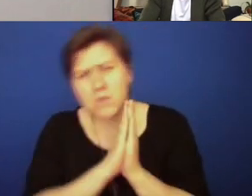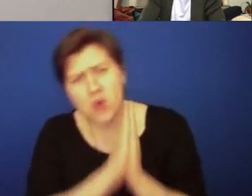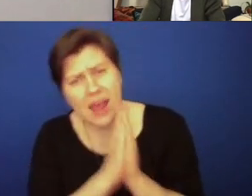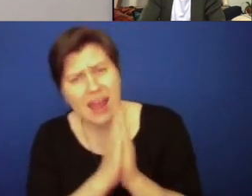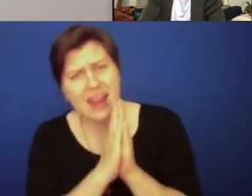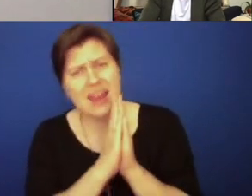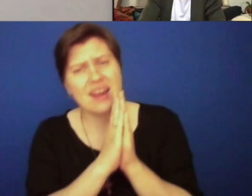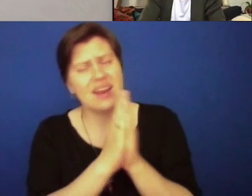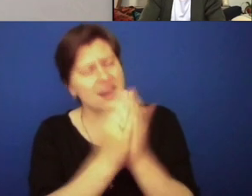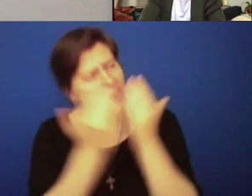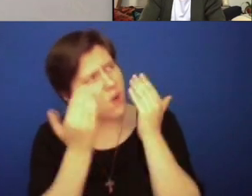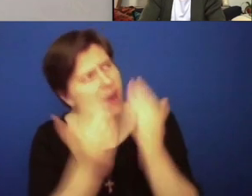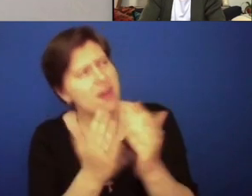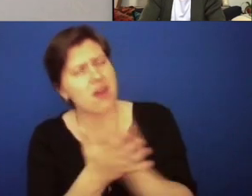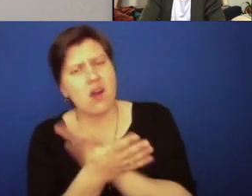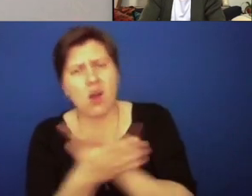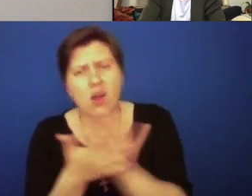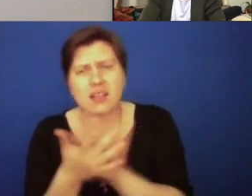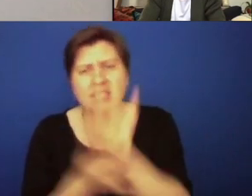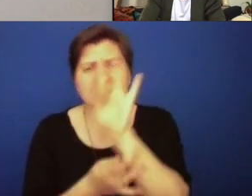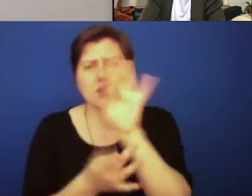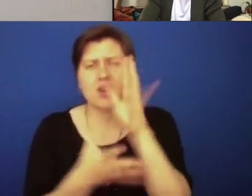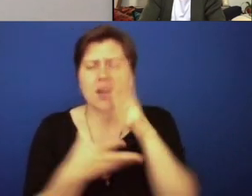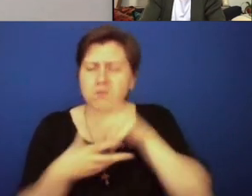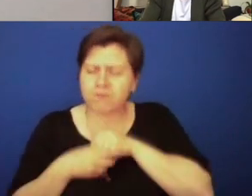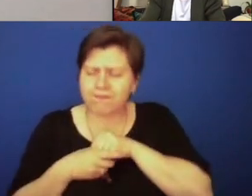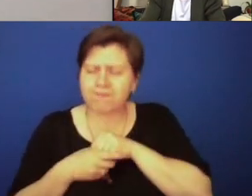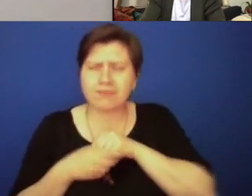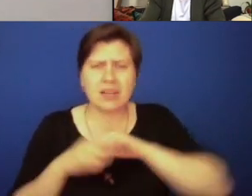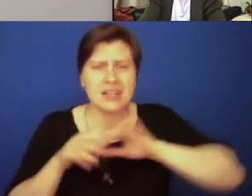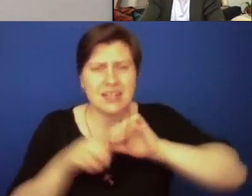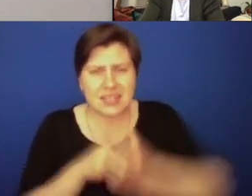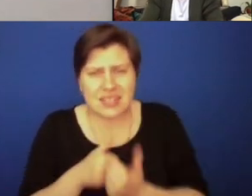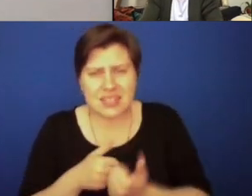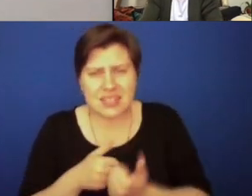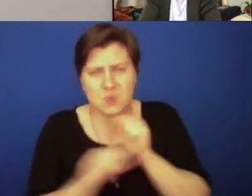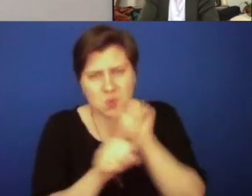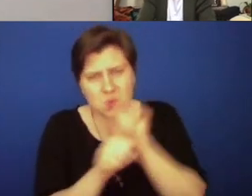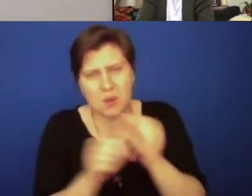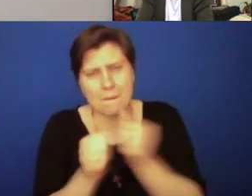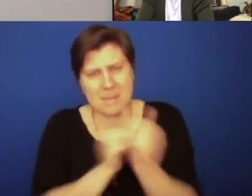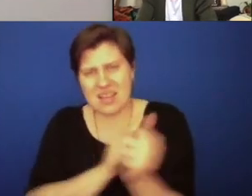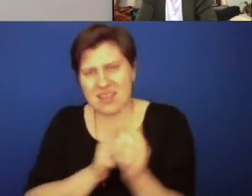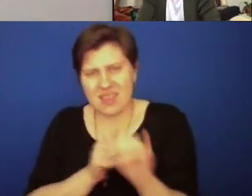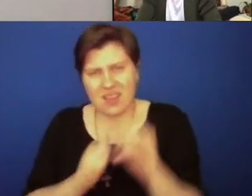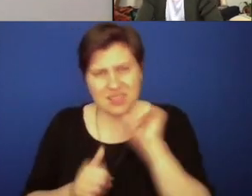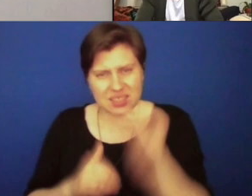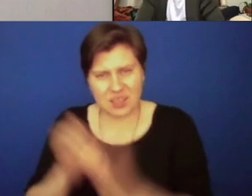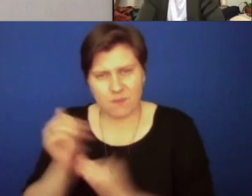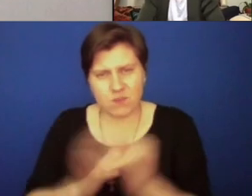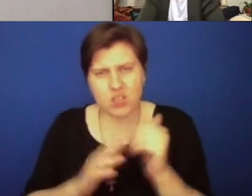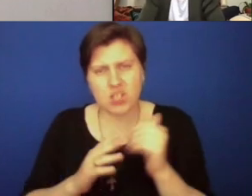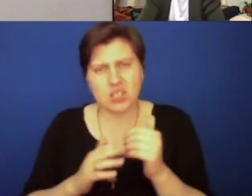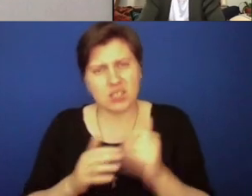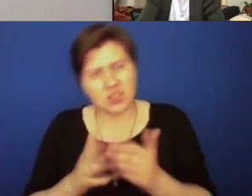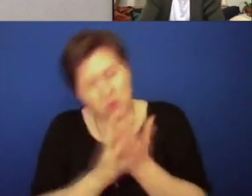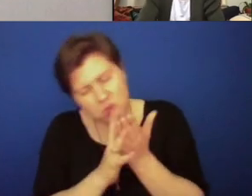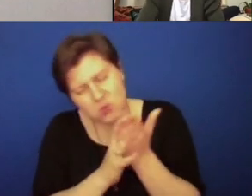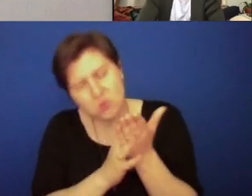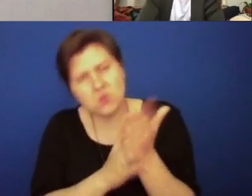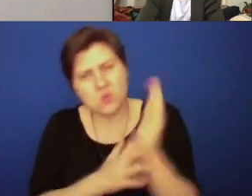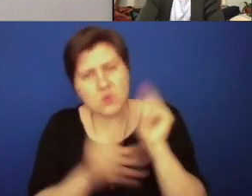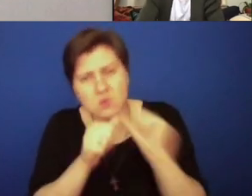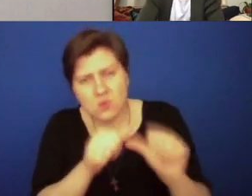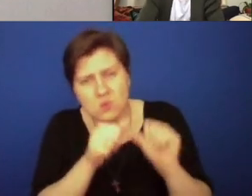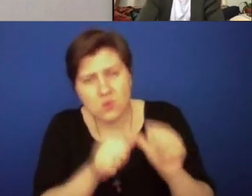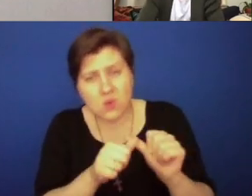to the Lord. Pray to the Holy Spirit about how you can work towards and work past that discomfort. Continue to learn,